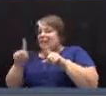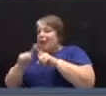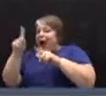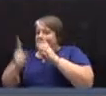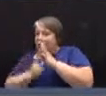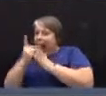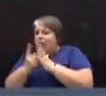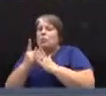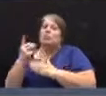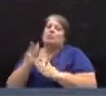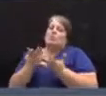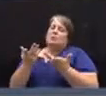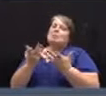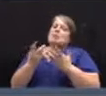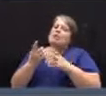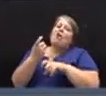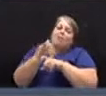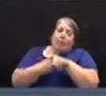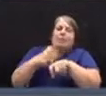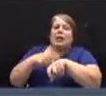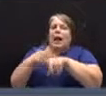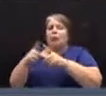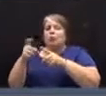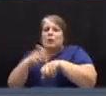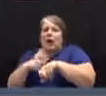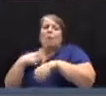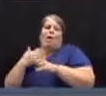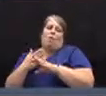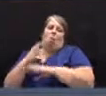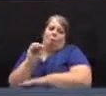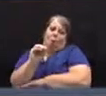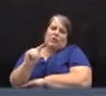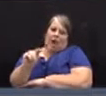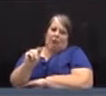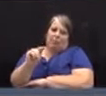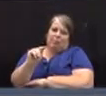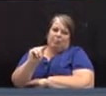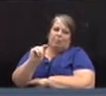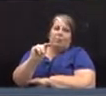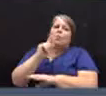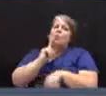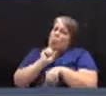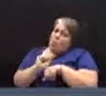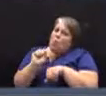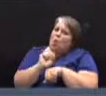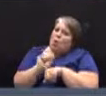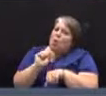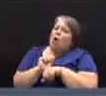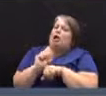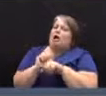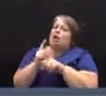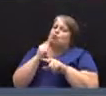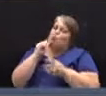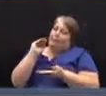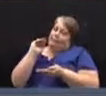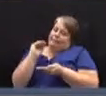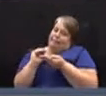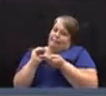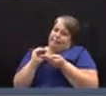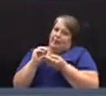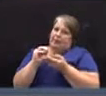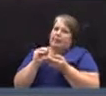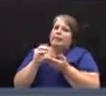from time to time there's overtime. And we are working to the extent possible to minimize overtime.